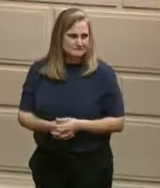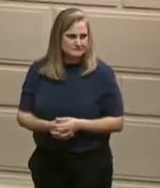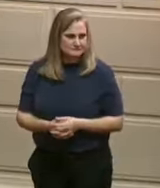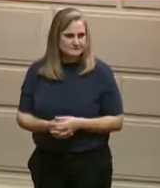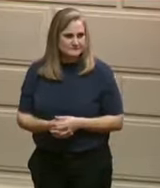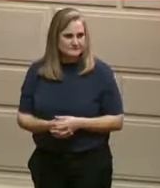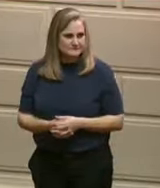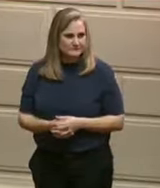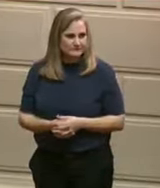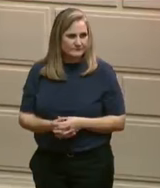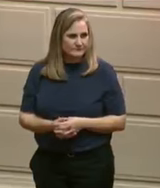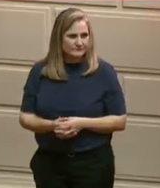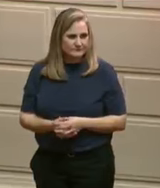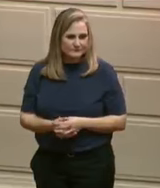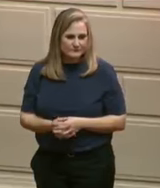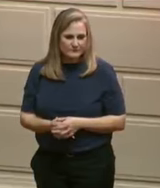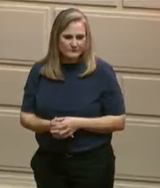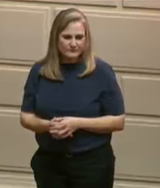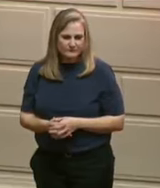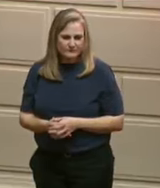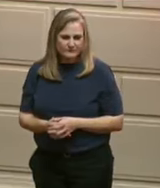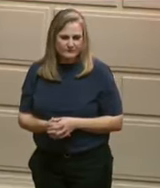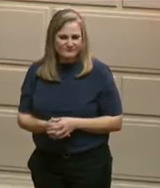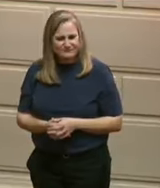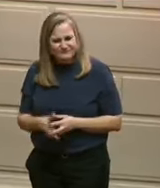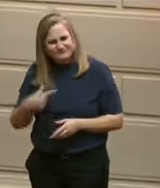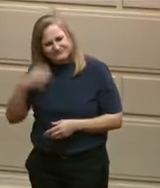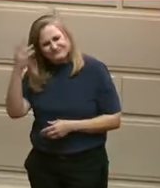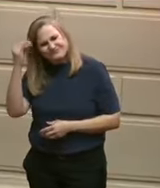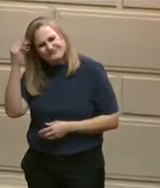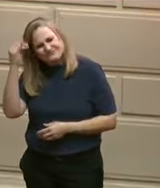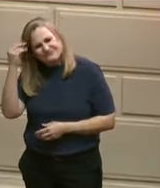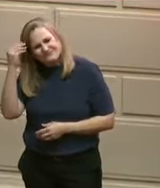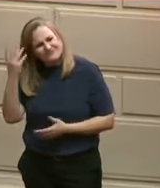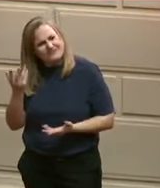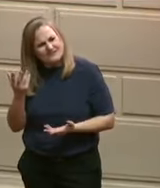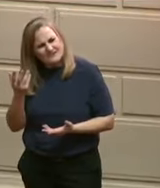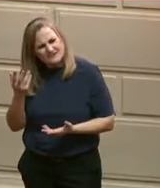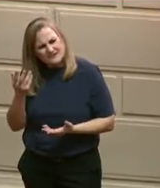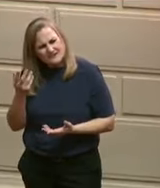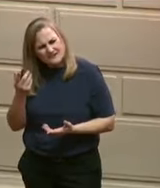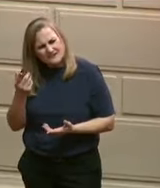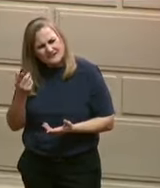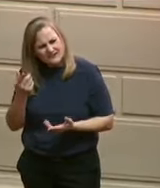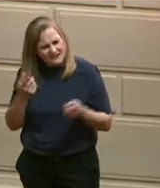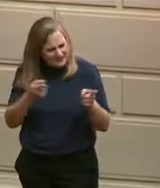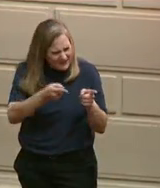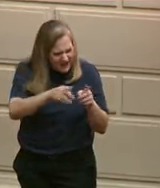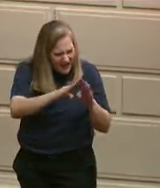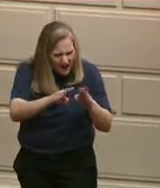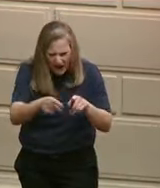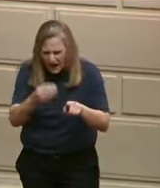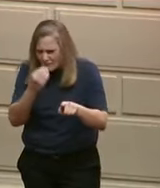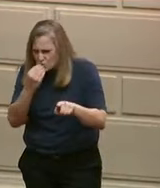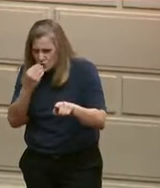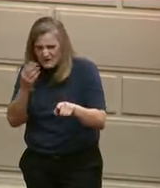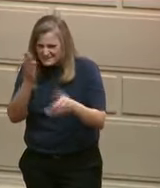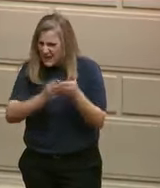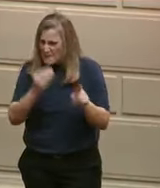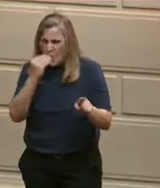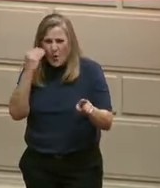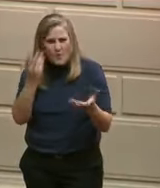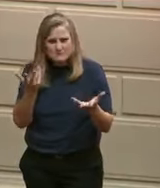Just think how much housing insecurity and food insecurity we could address as a state